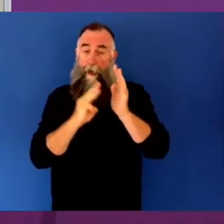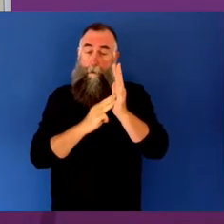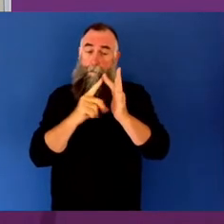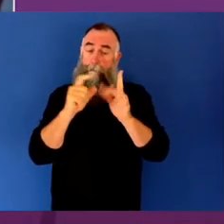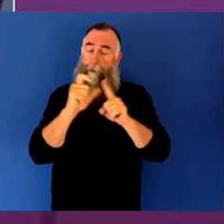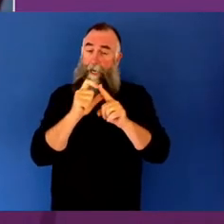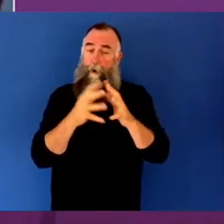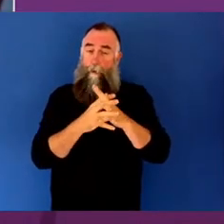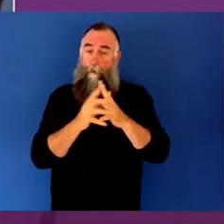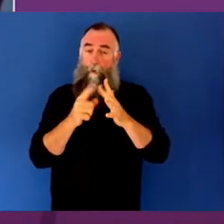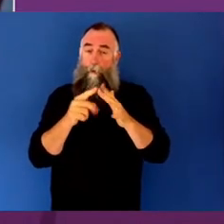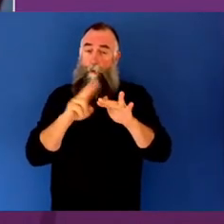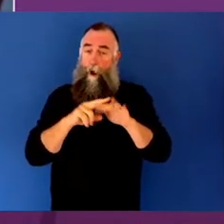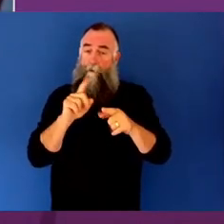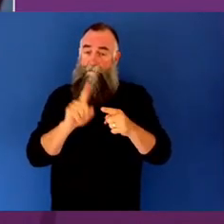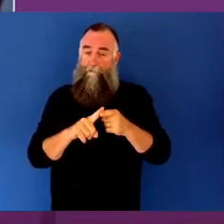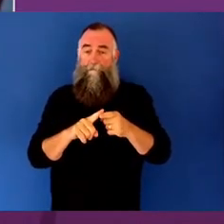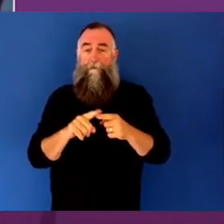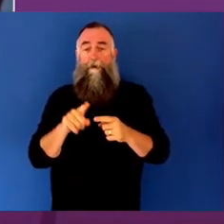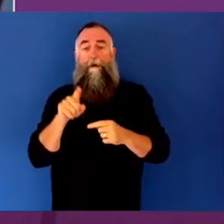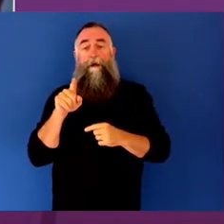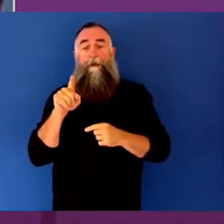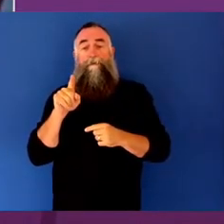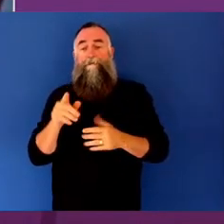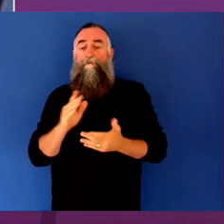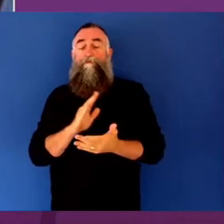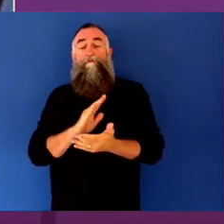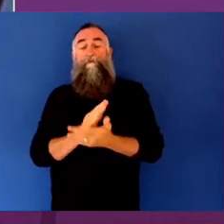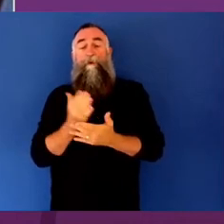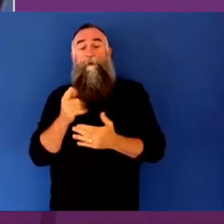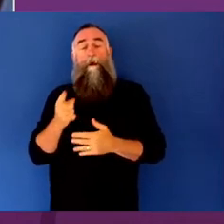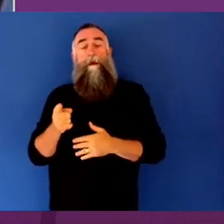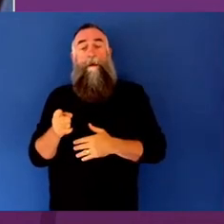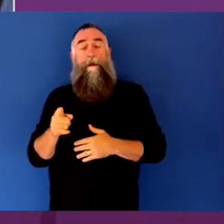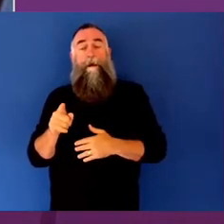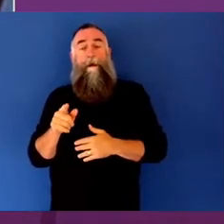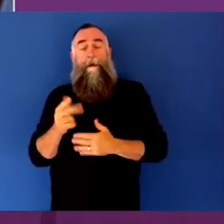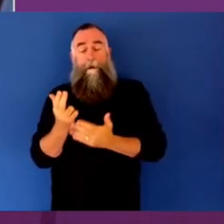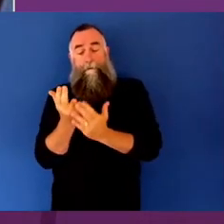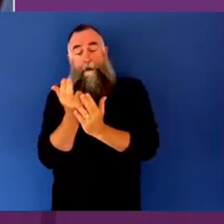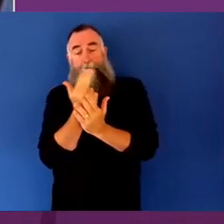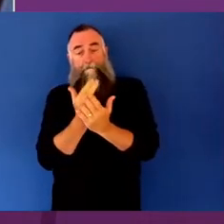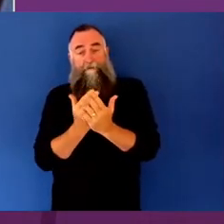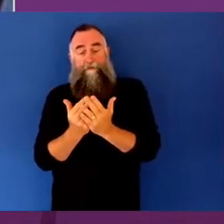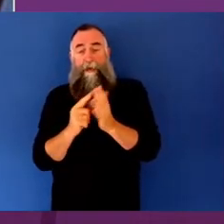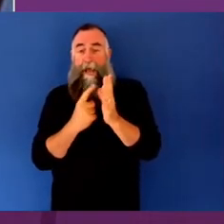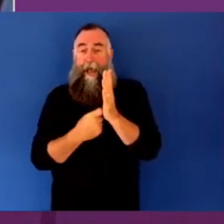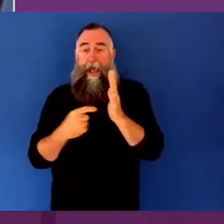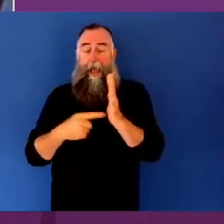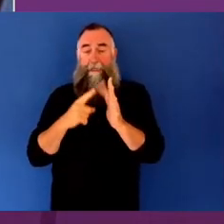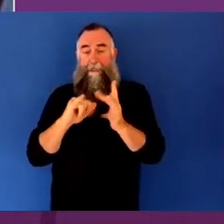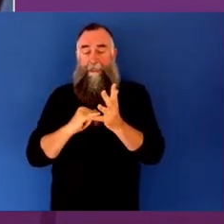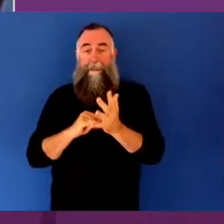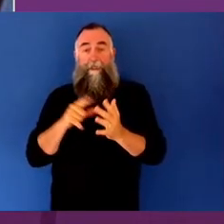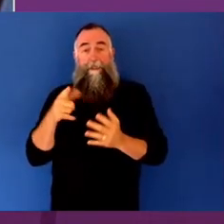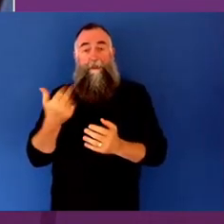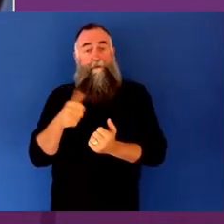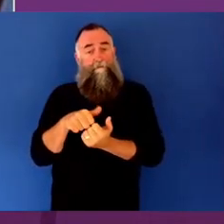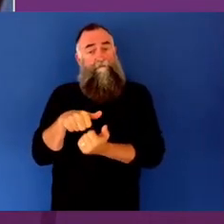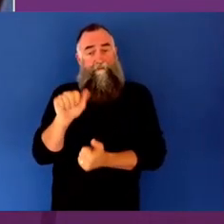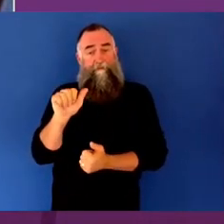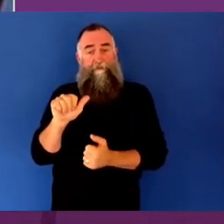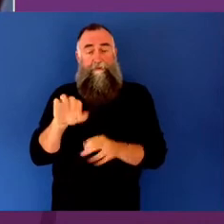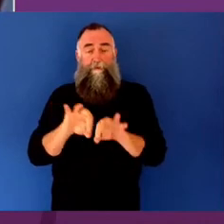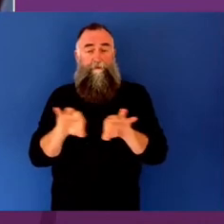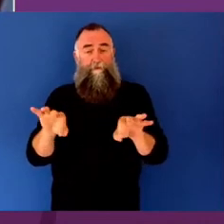As a professional artist, she graduated with honours from Queensland College of the Arts. And Marianne has brought together a